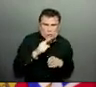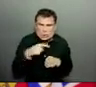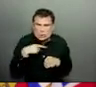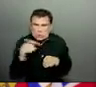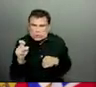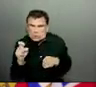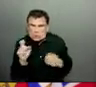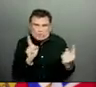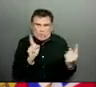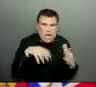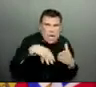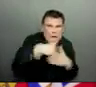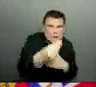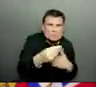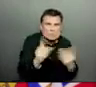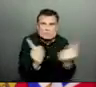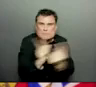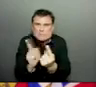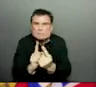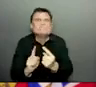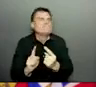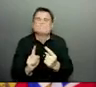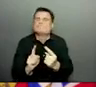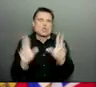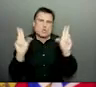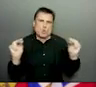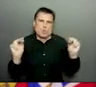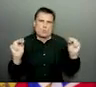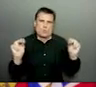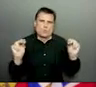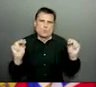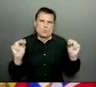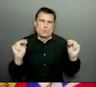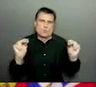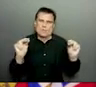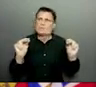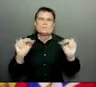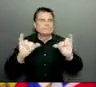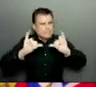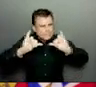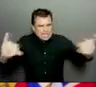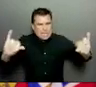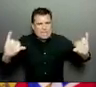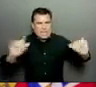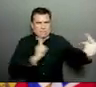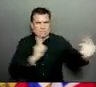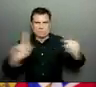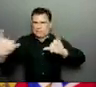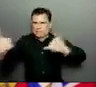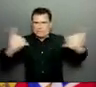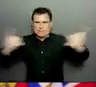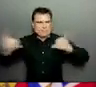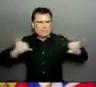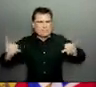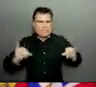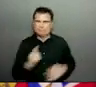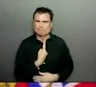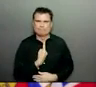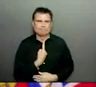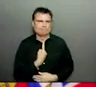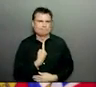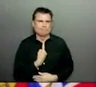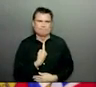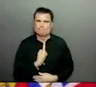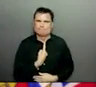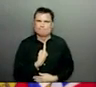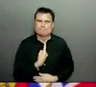get into the new year with reduced cases and reduced risk. As we all know as well, and I was talking